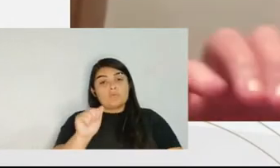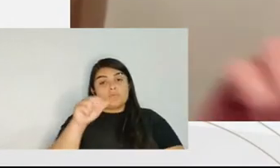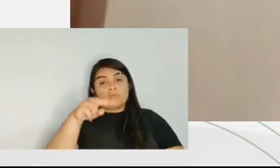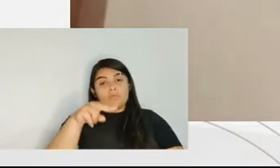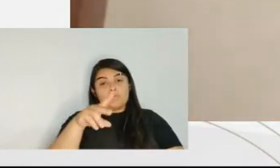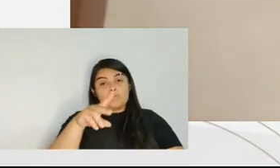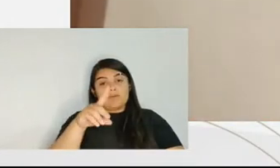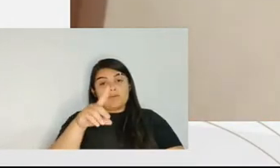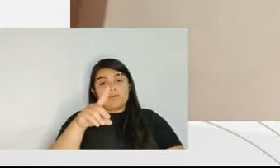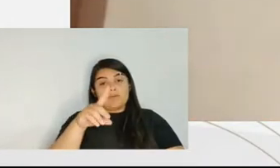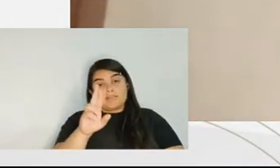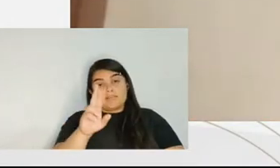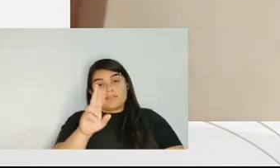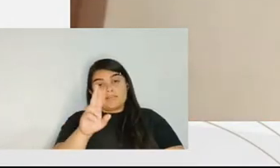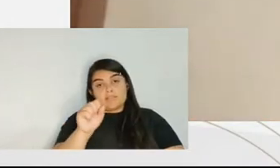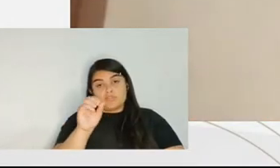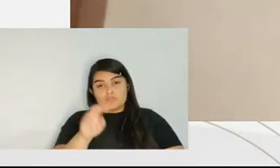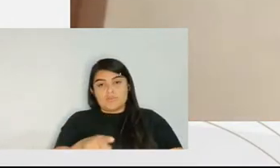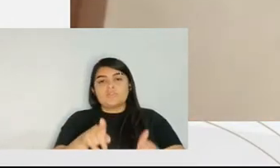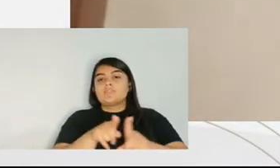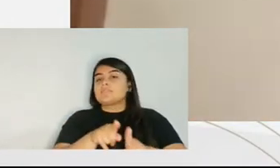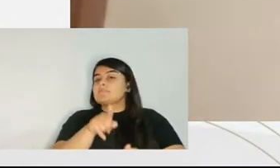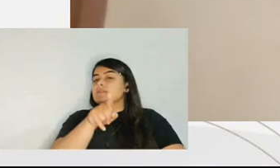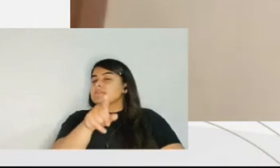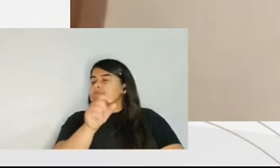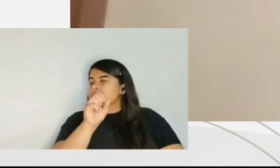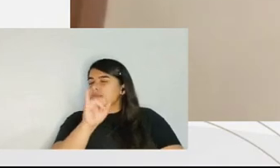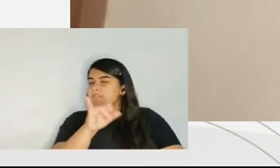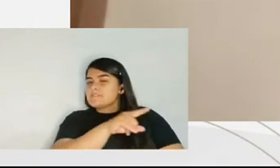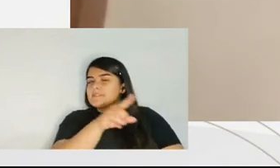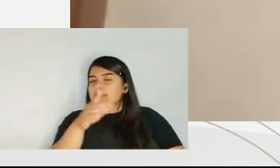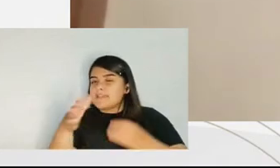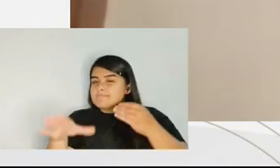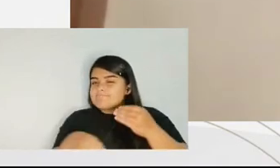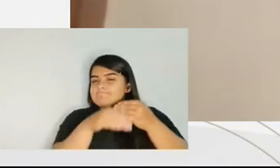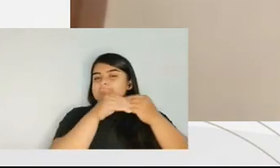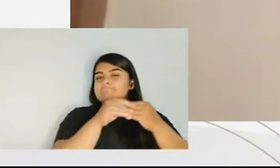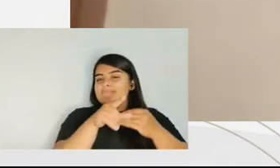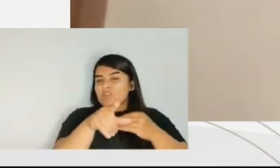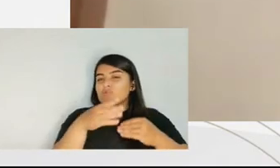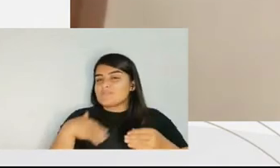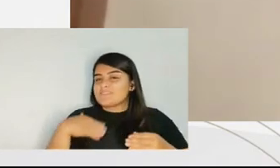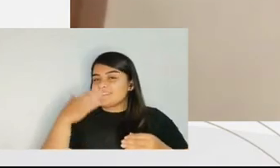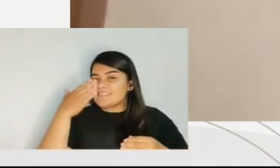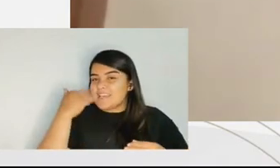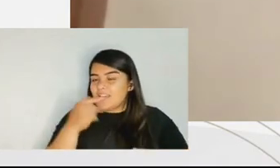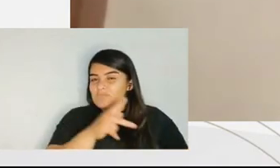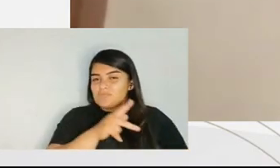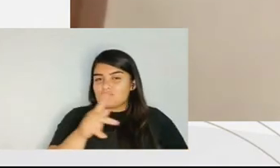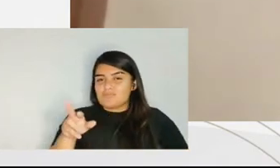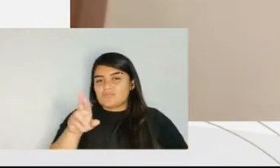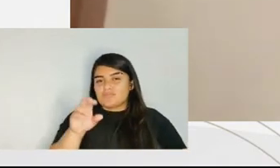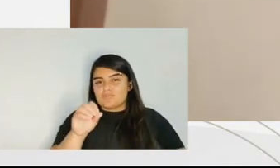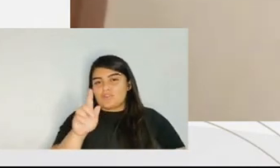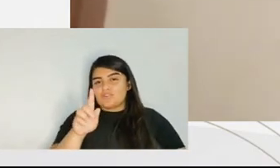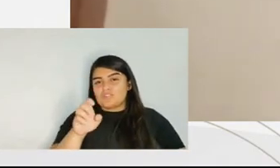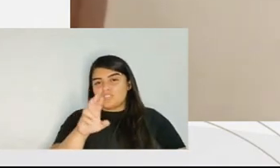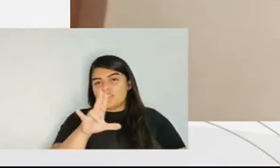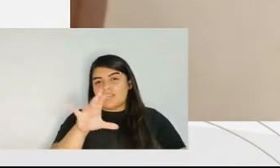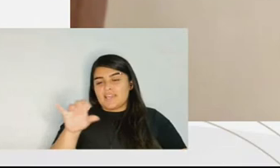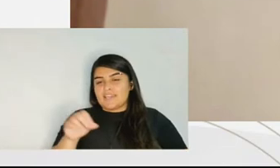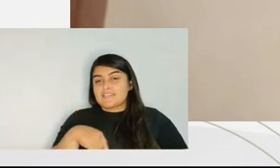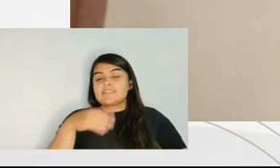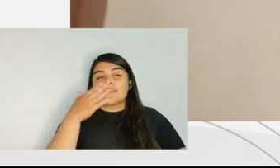Anderson likes this theme. I'll pass on the ball to him, you know, see if he wants to take that on.